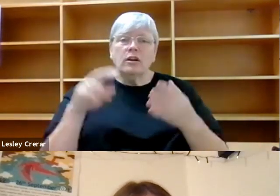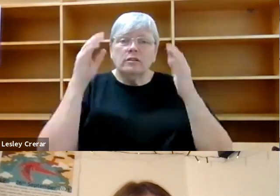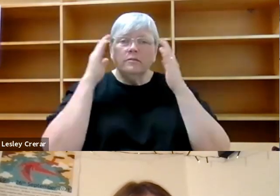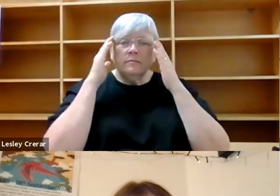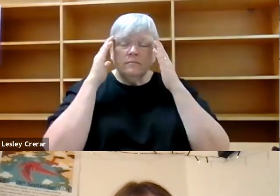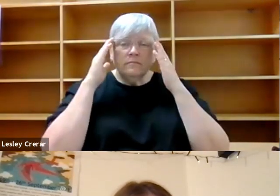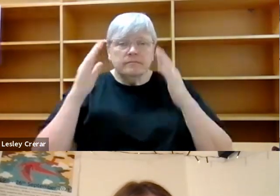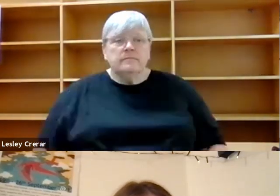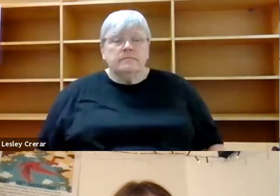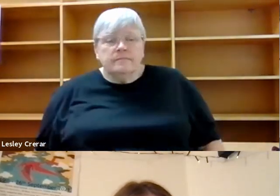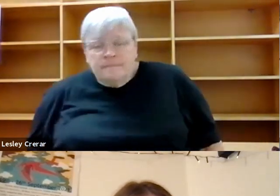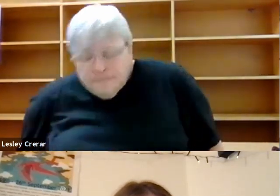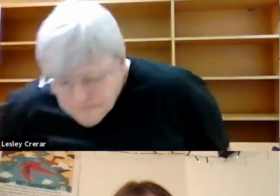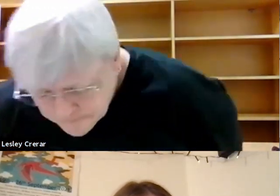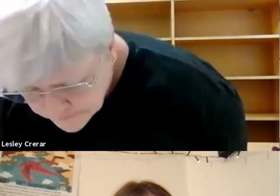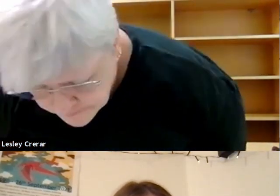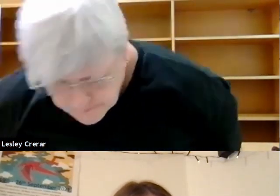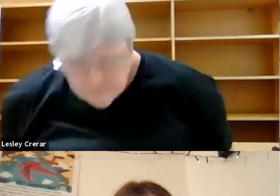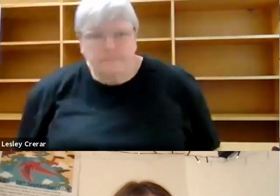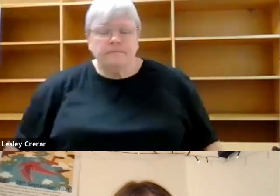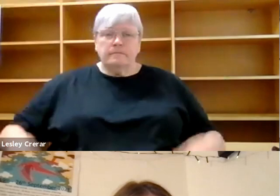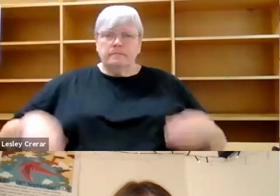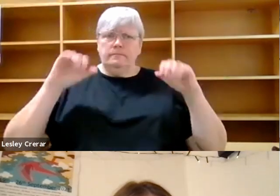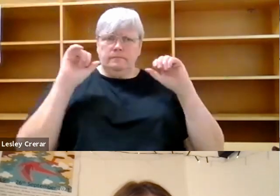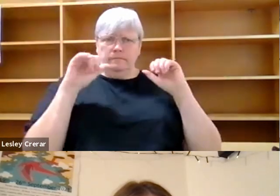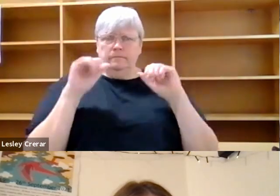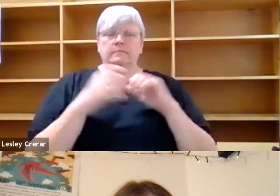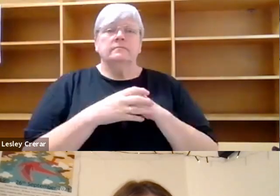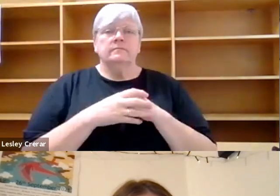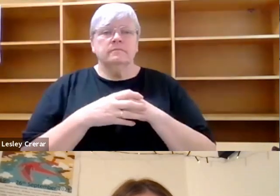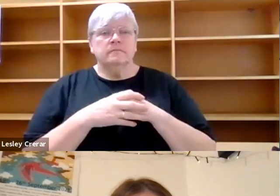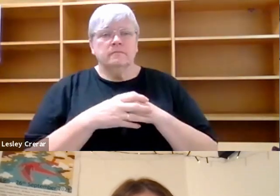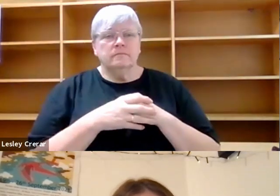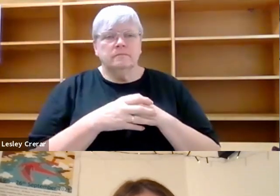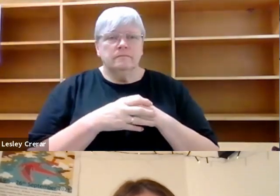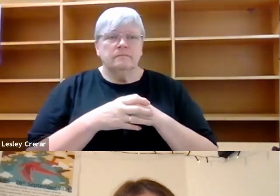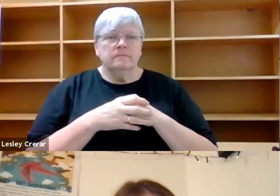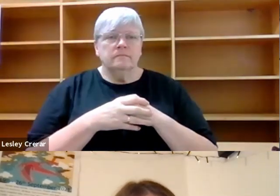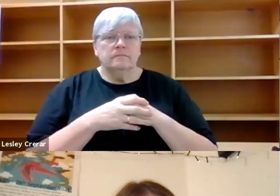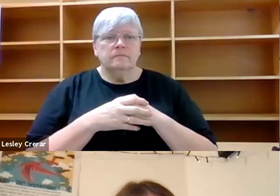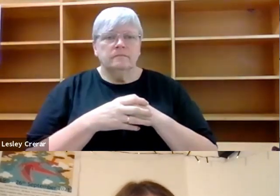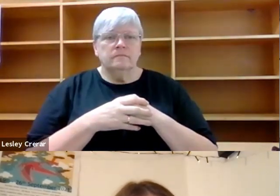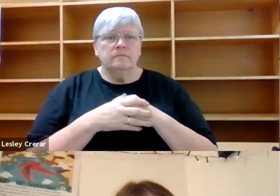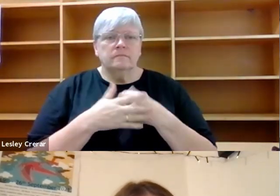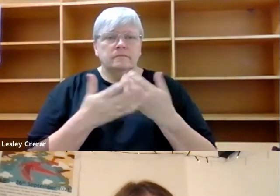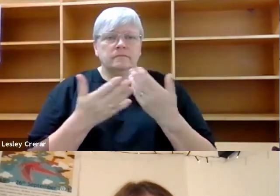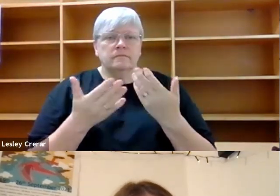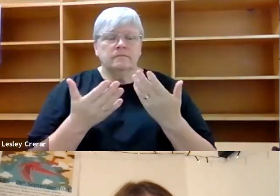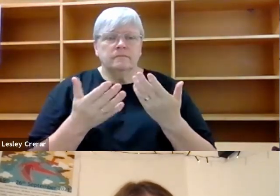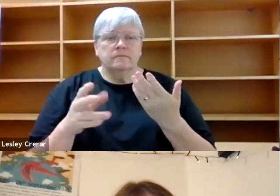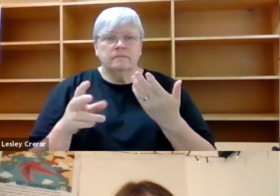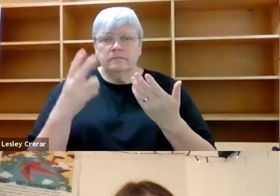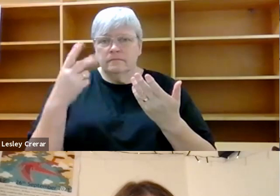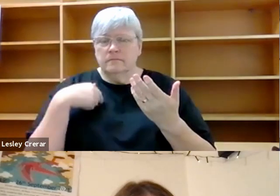if start with you. Yes, of course. So, um, I didn't really, um, I am a kind of